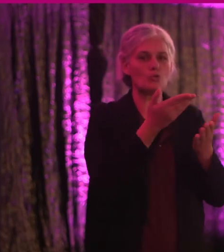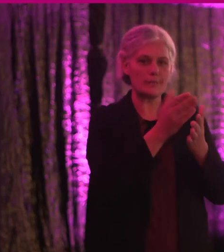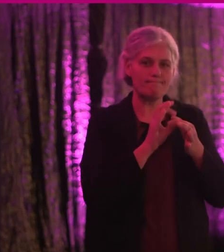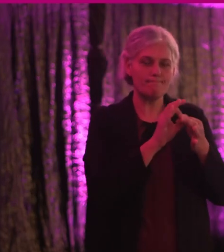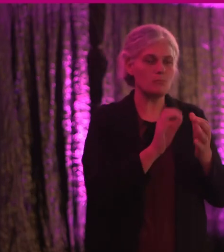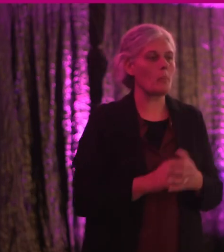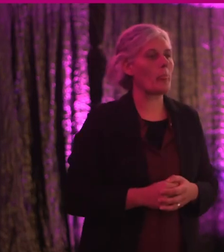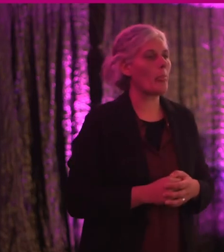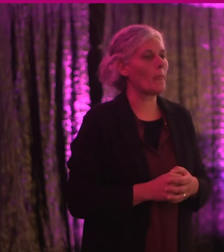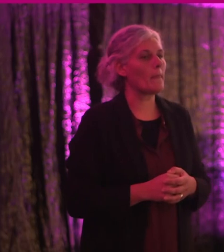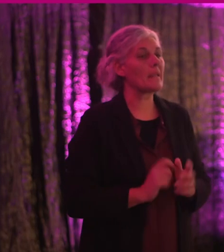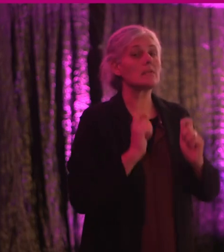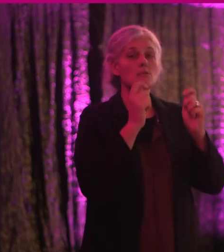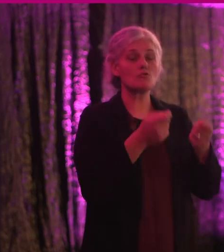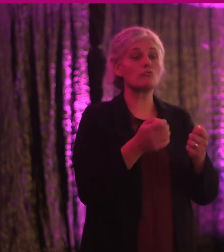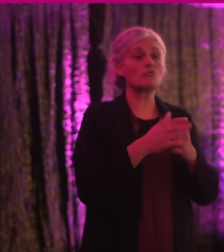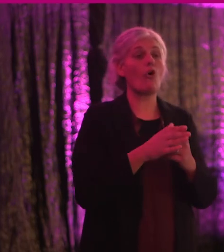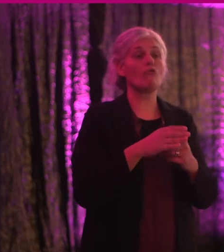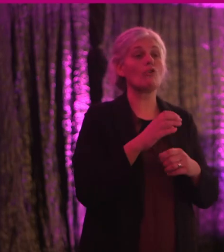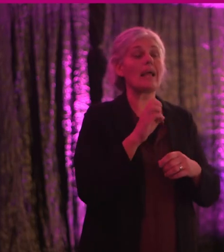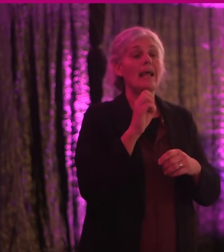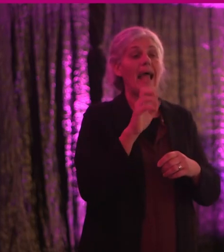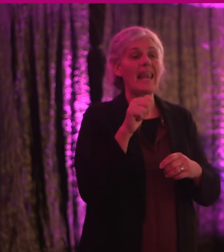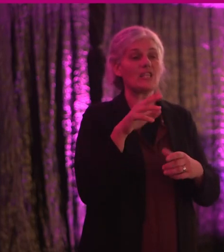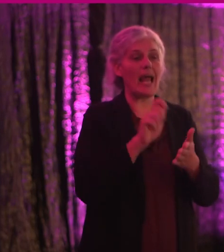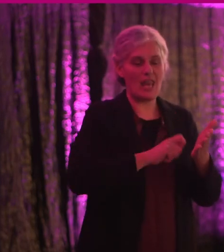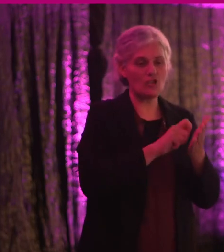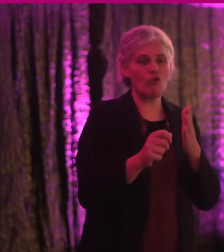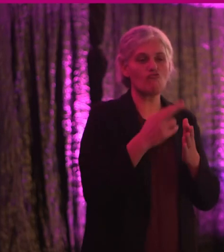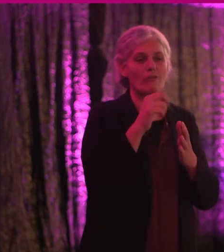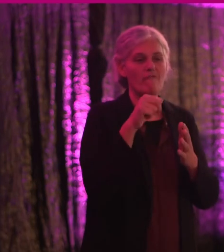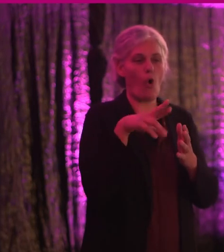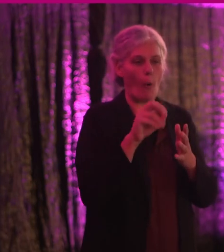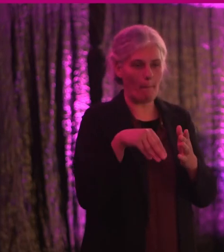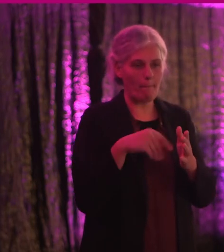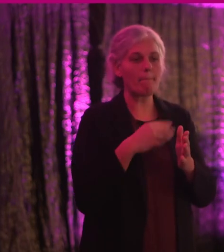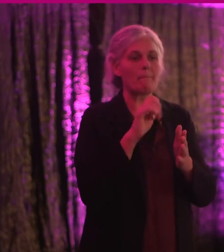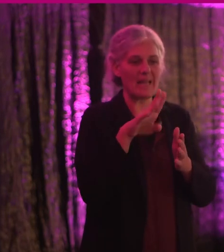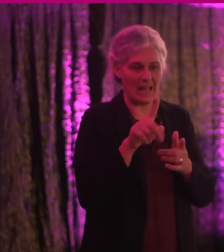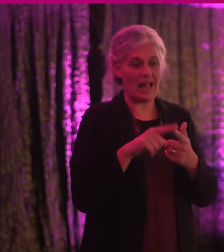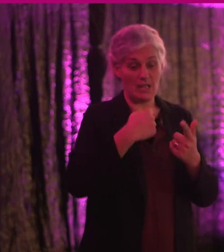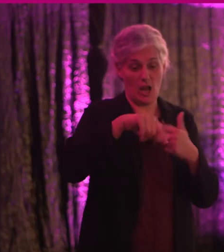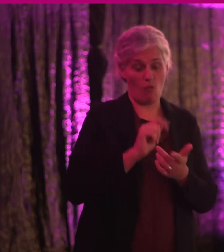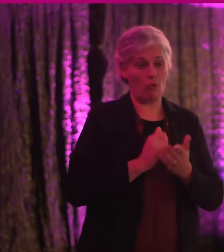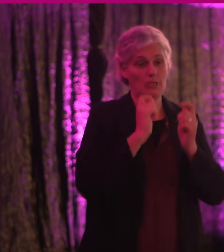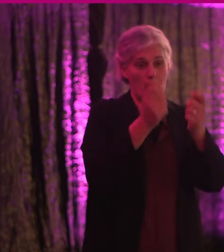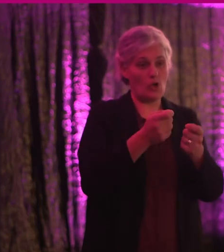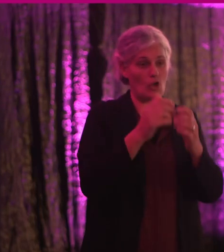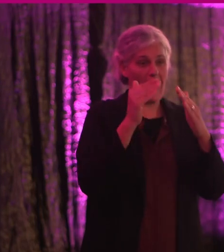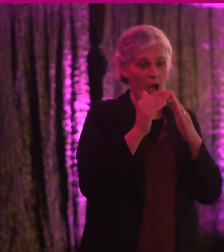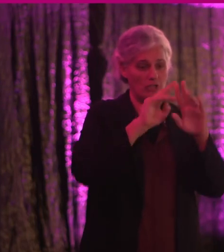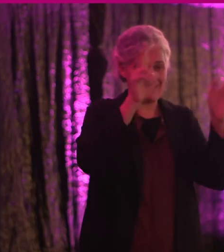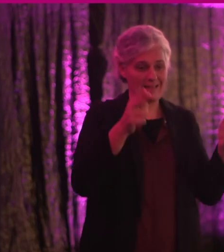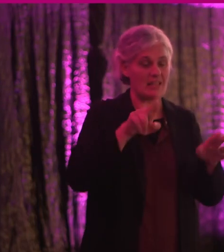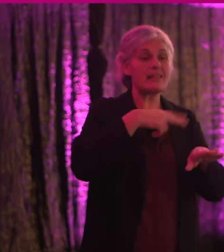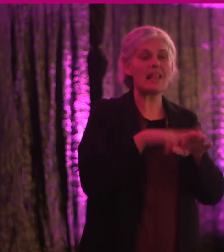A submission on the electoral reform bill focused on accessible voting, and our submissions to Housing for All and the National